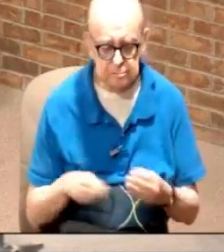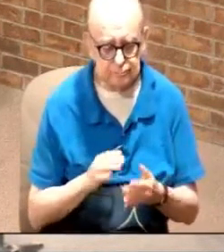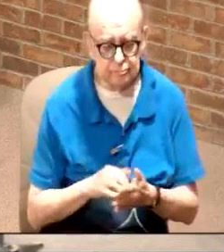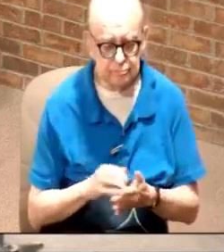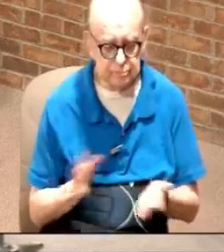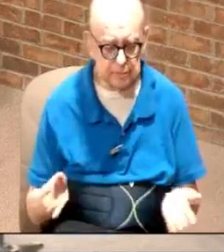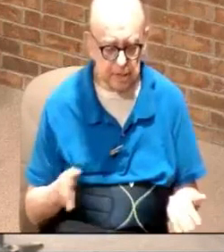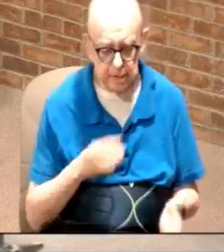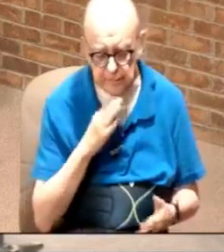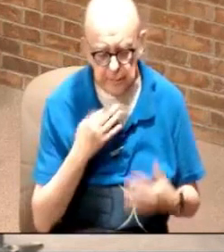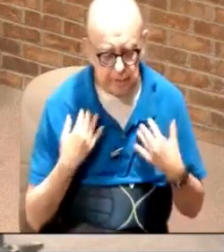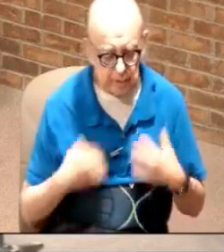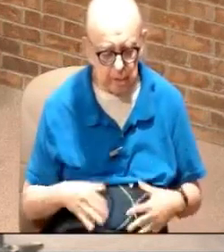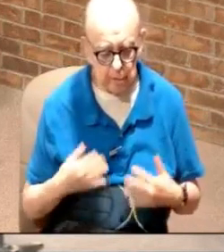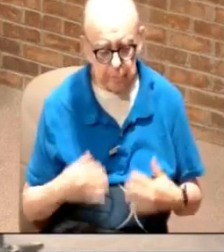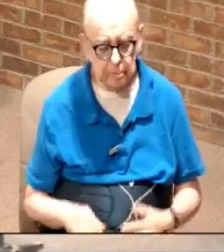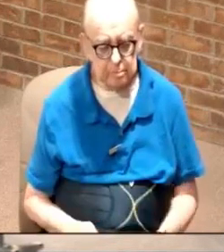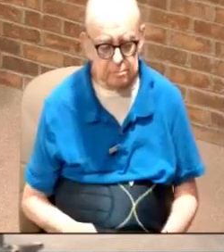about these filthy clothes.